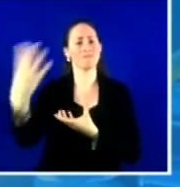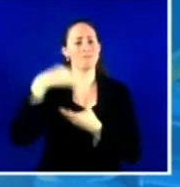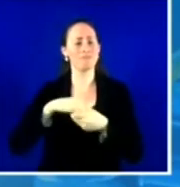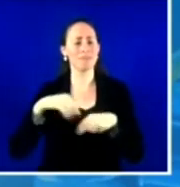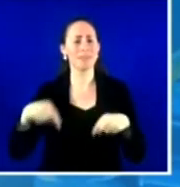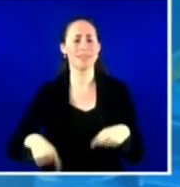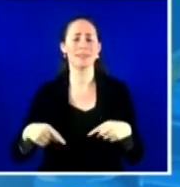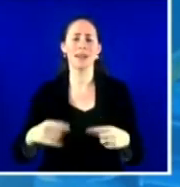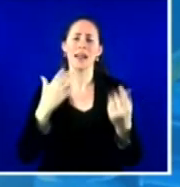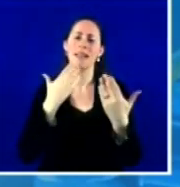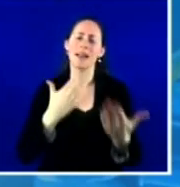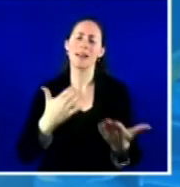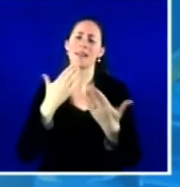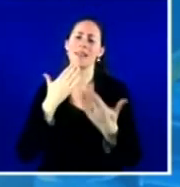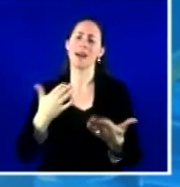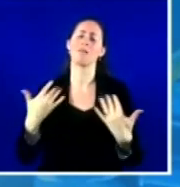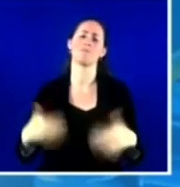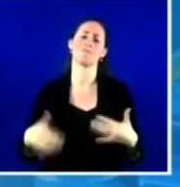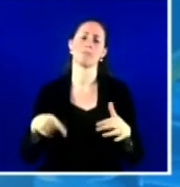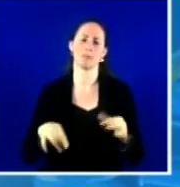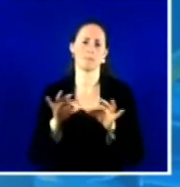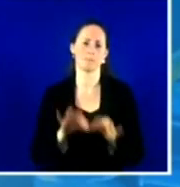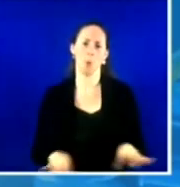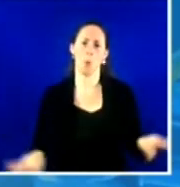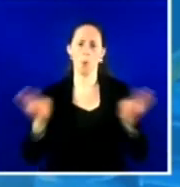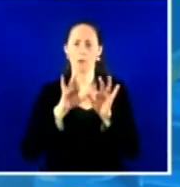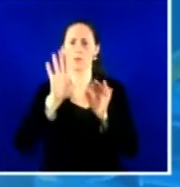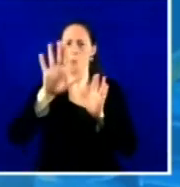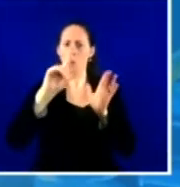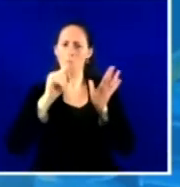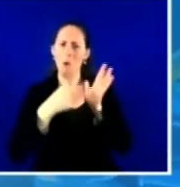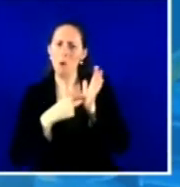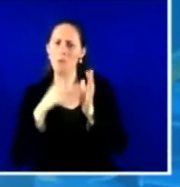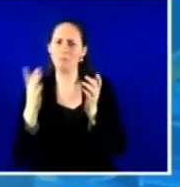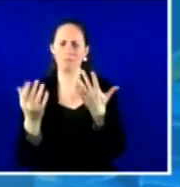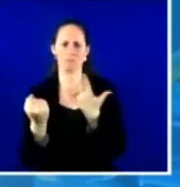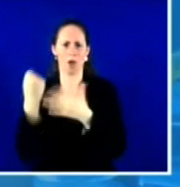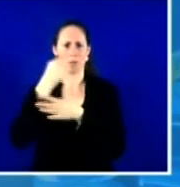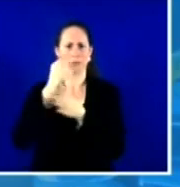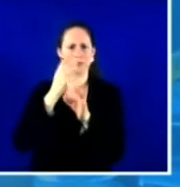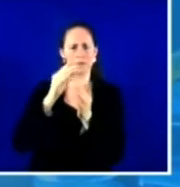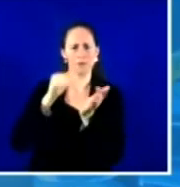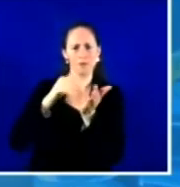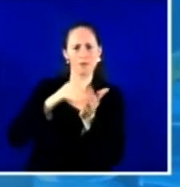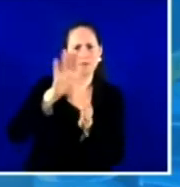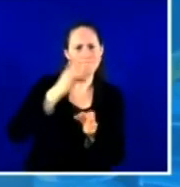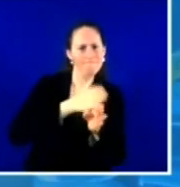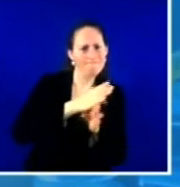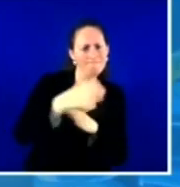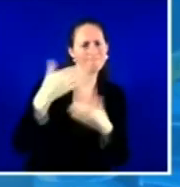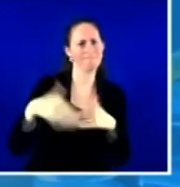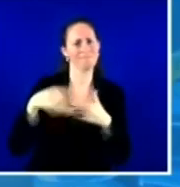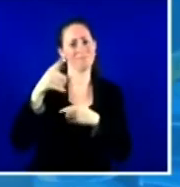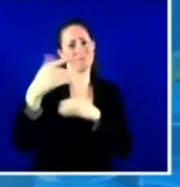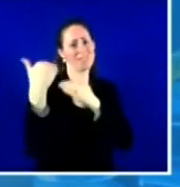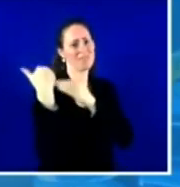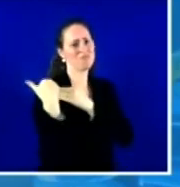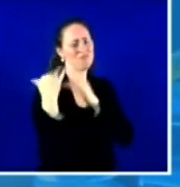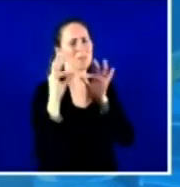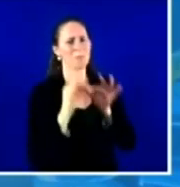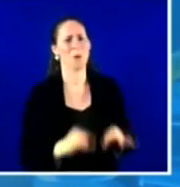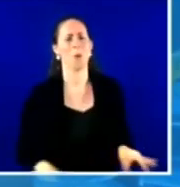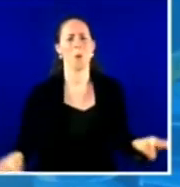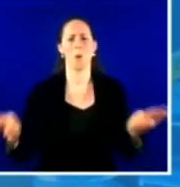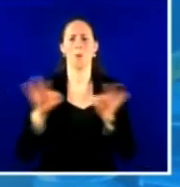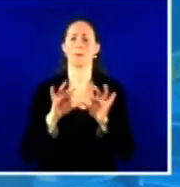significant role that primary care providers and health systems have to play in this effort. So my call to action here, if